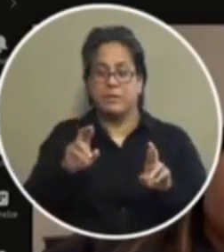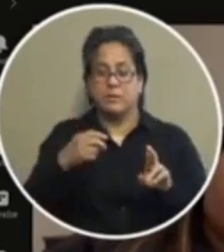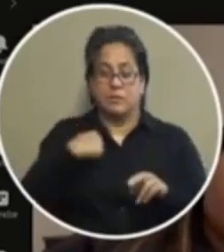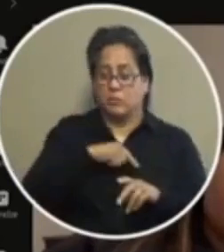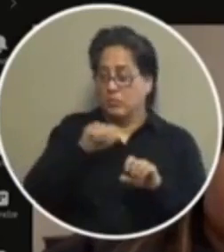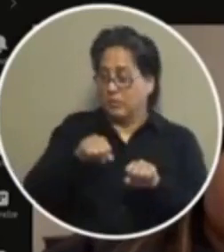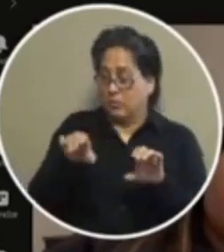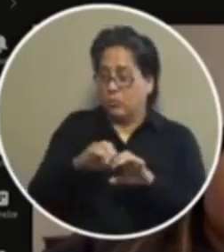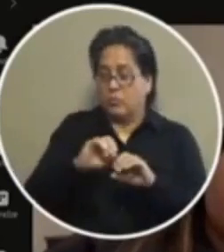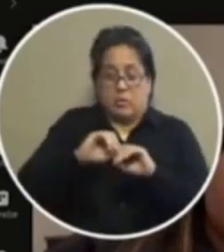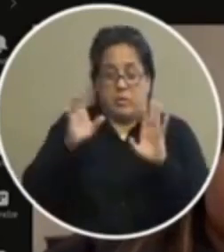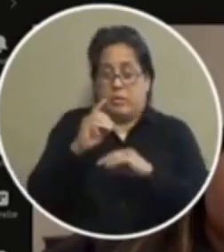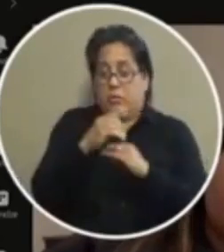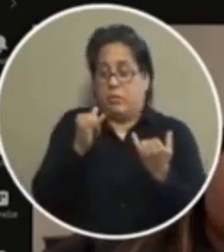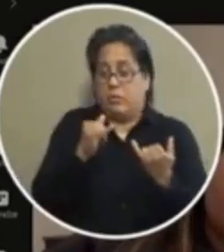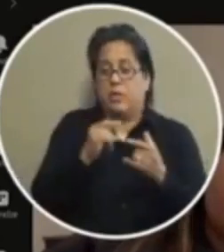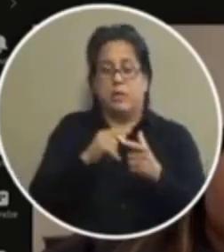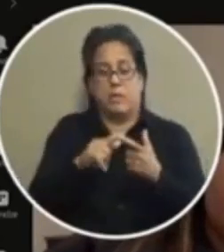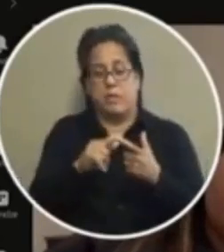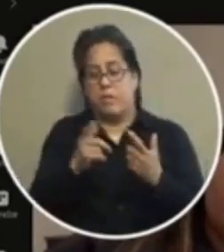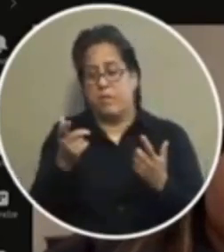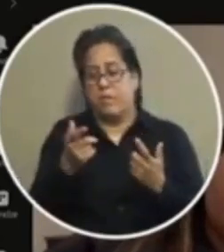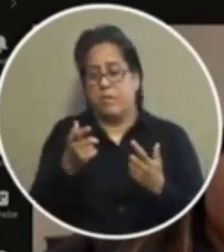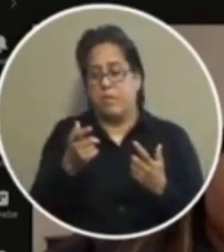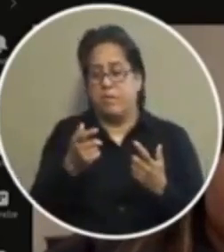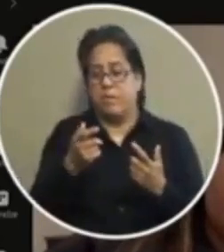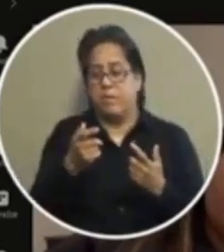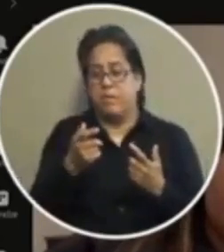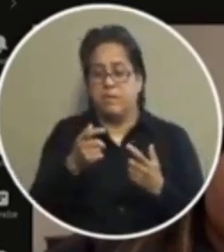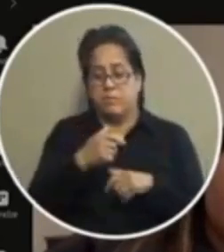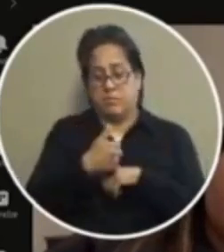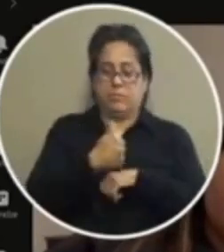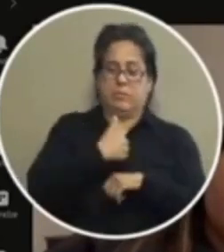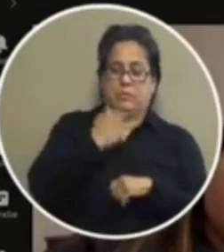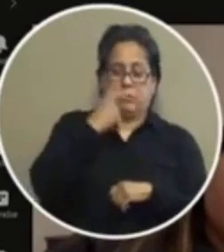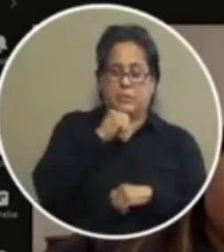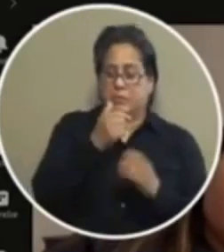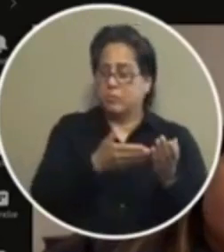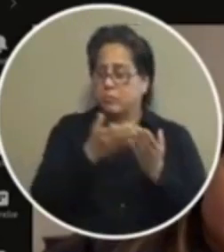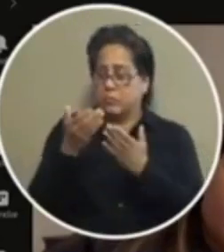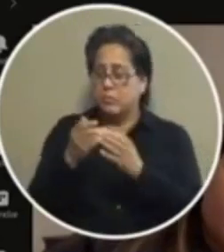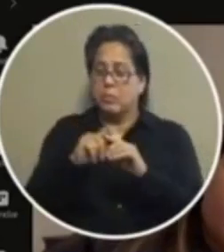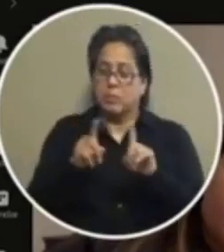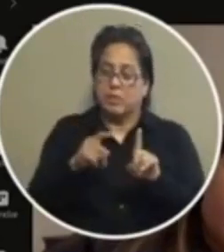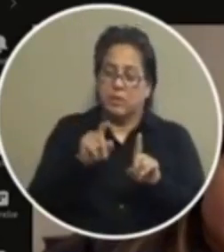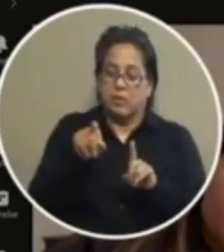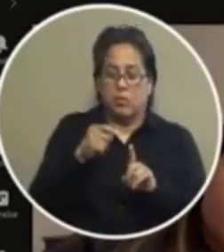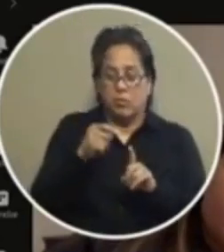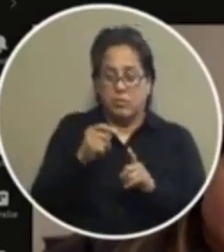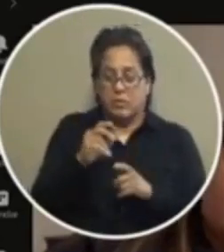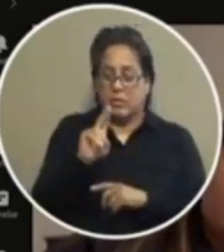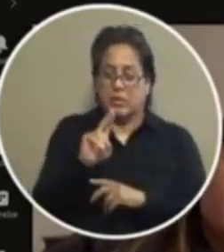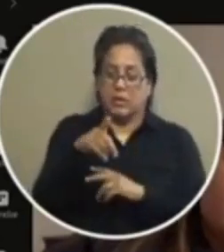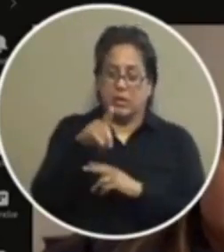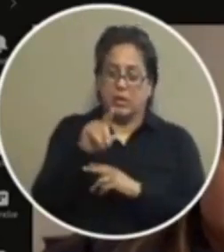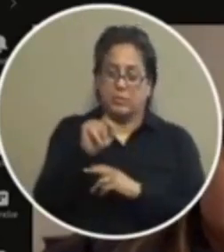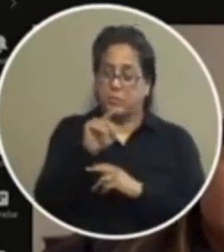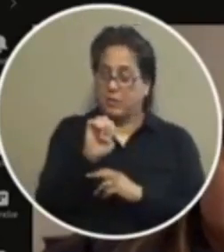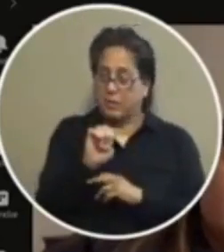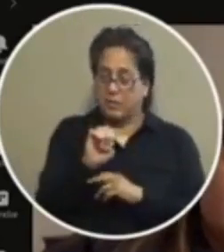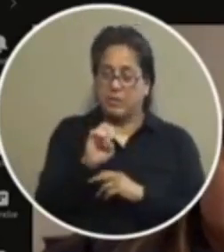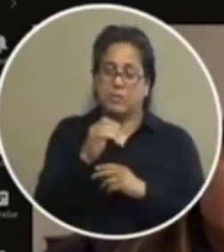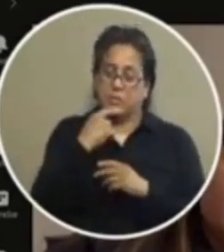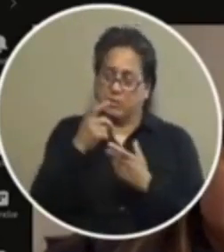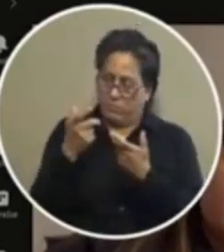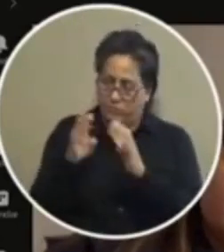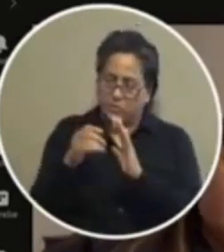today and been accused of not bringing it back by the by the deadline um but we wanted to at least give an update and again demonstrate that we